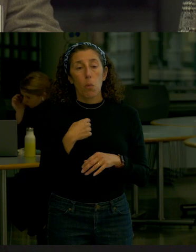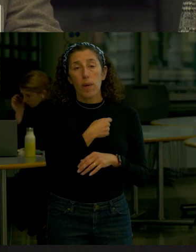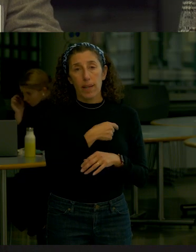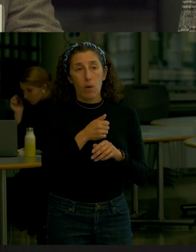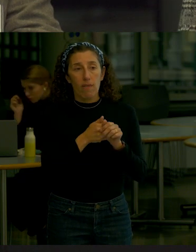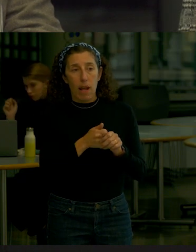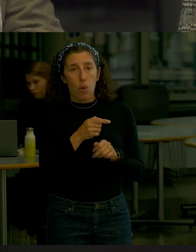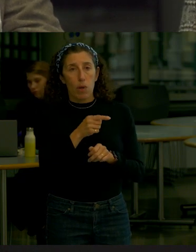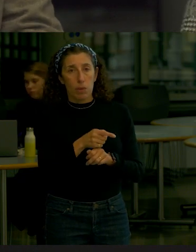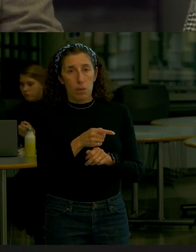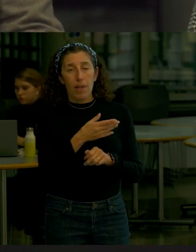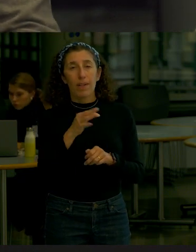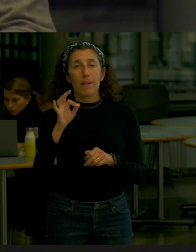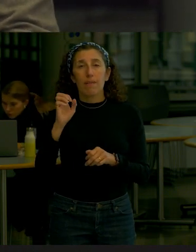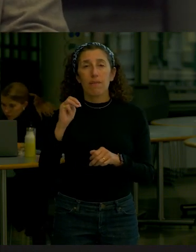part of that